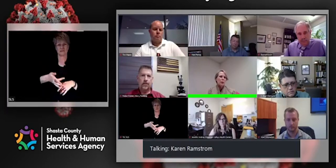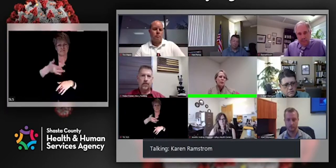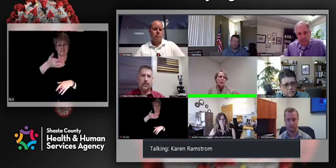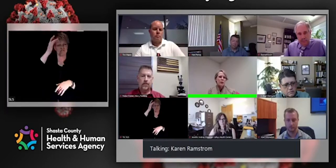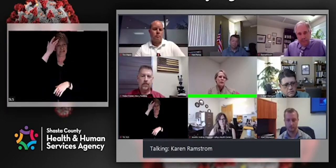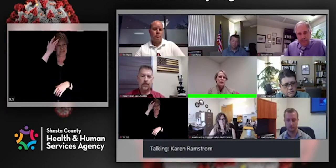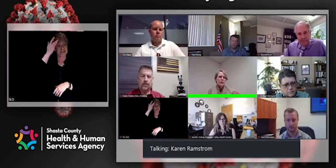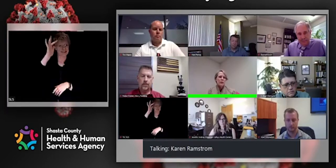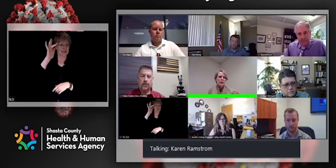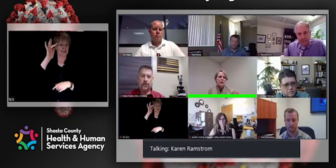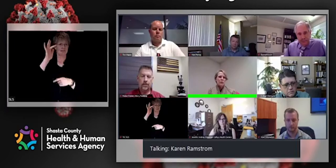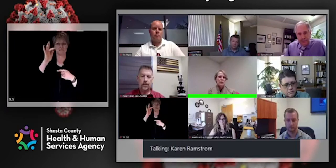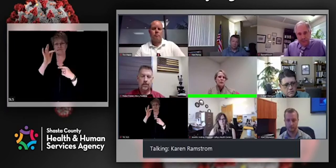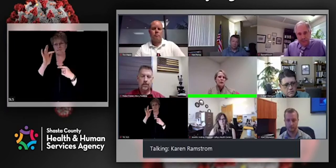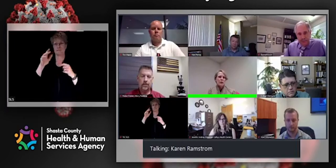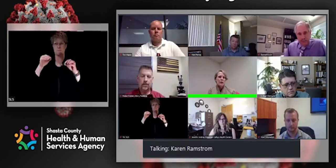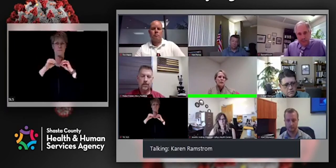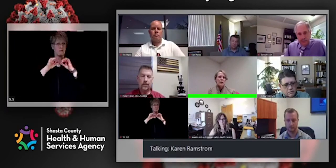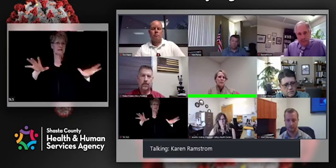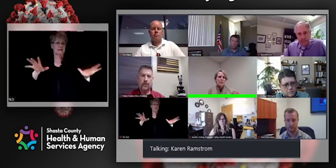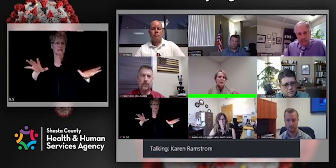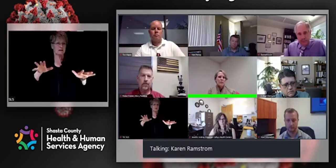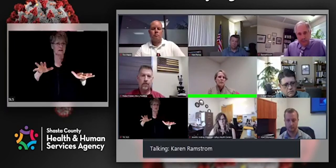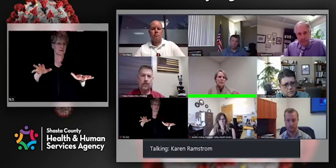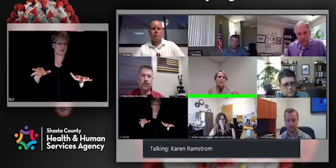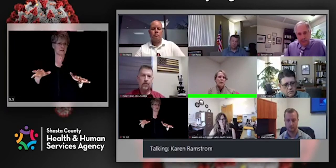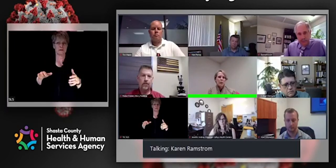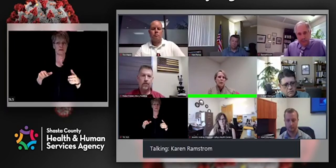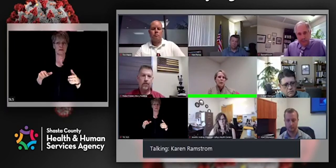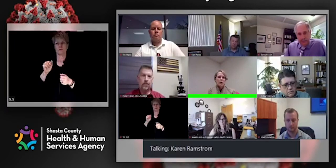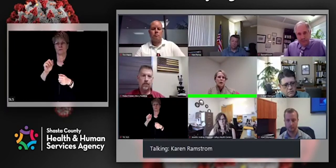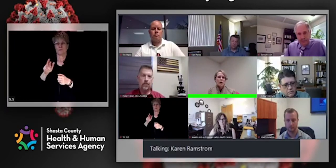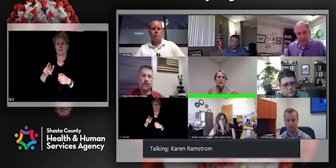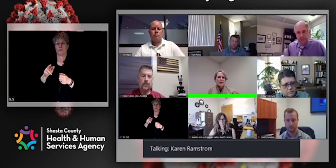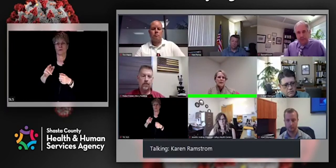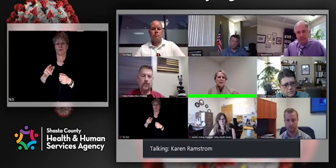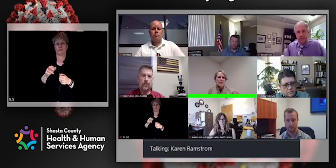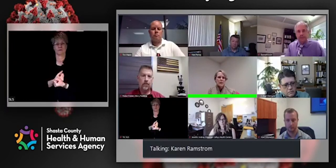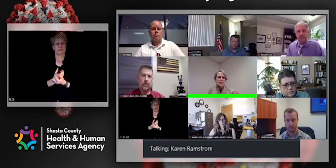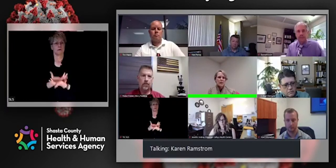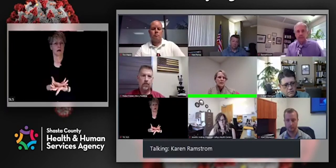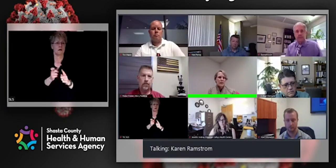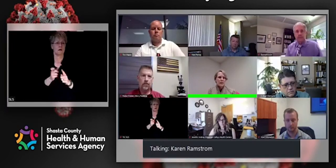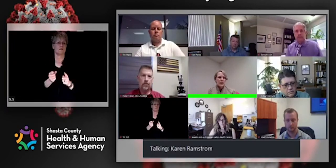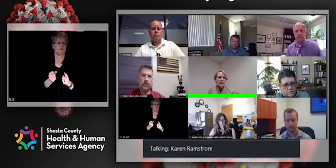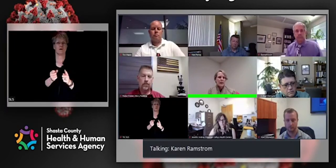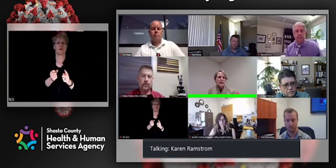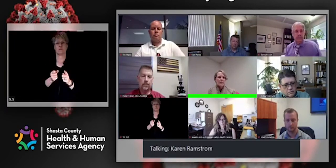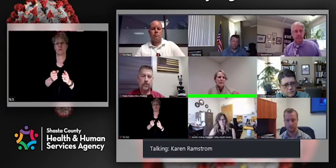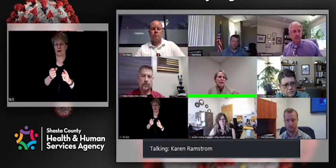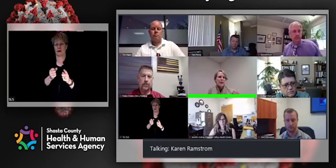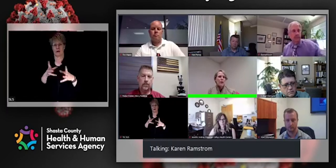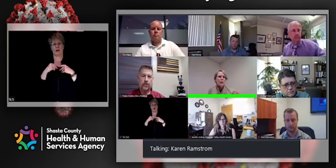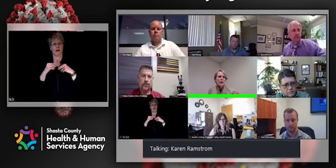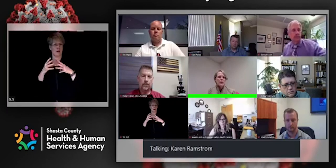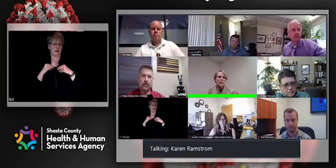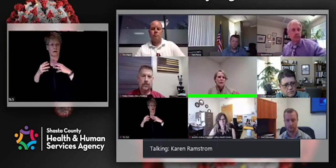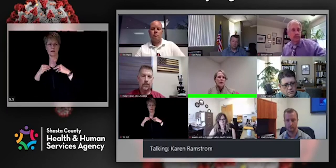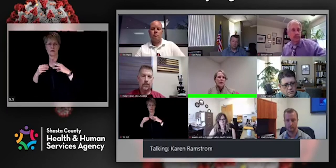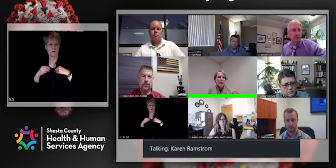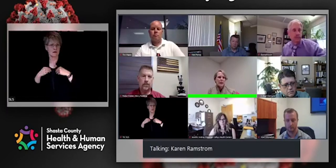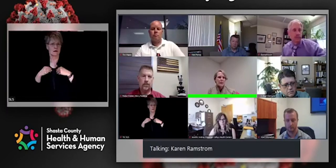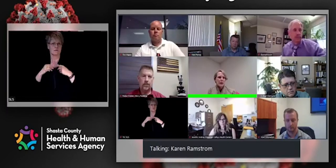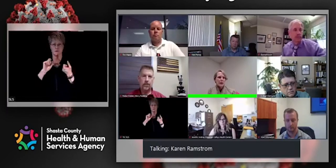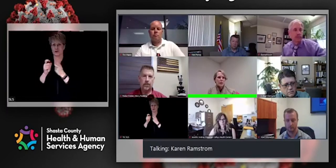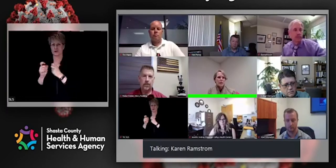other people who are, whether in the media or social media or, or other, other people who are dismissing this activity. Um, I don't know where it's